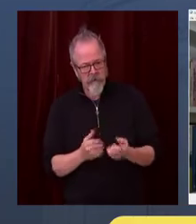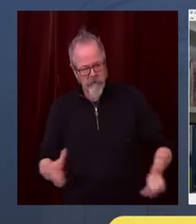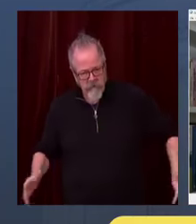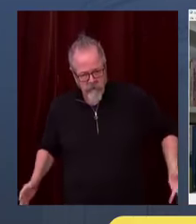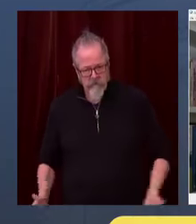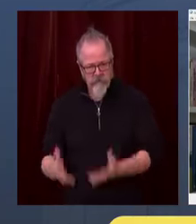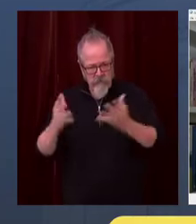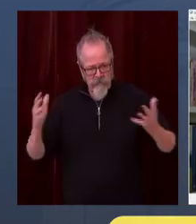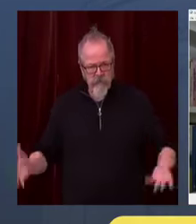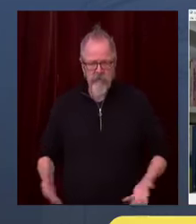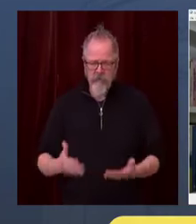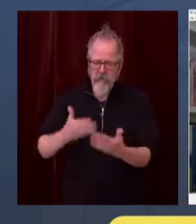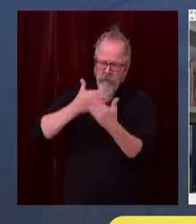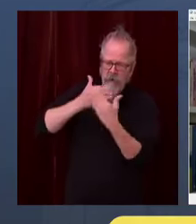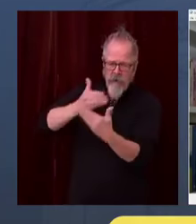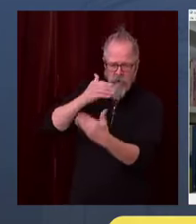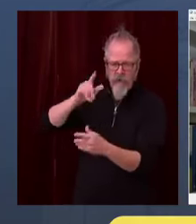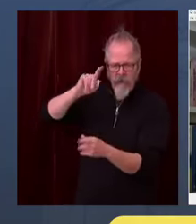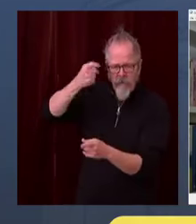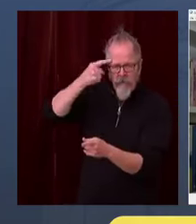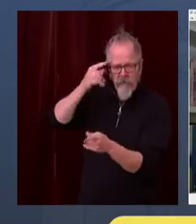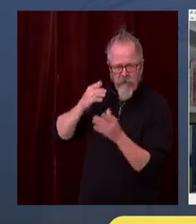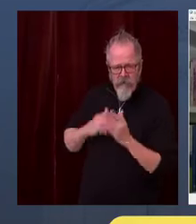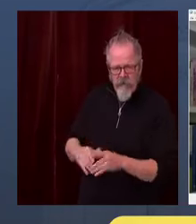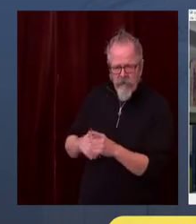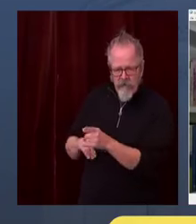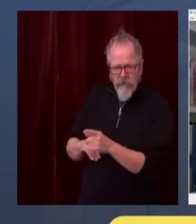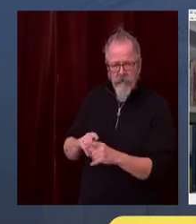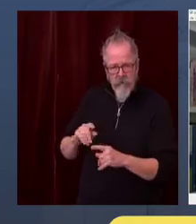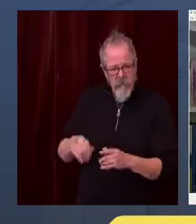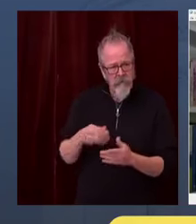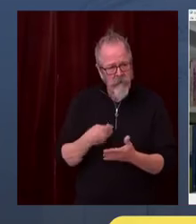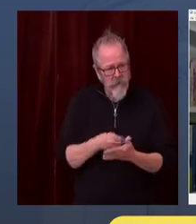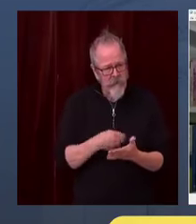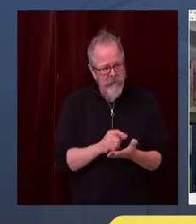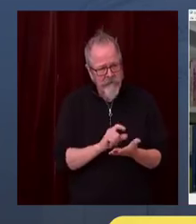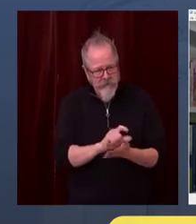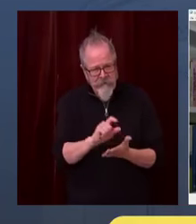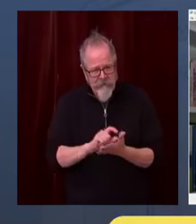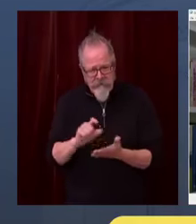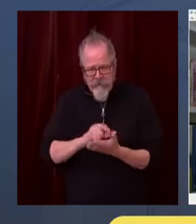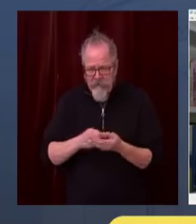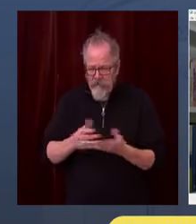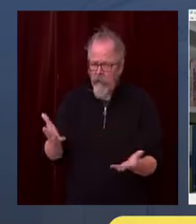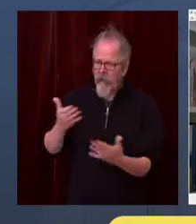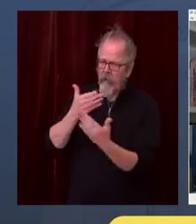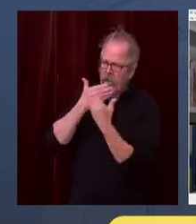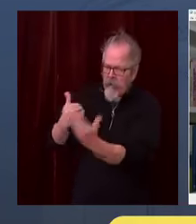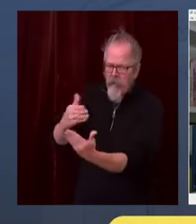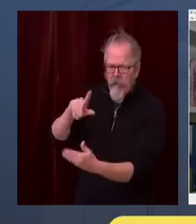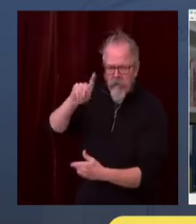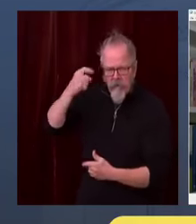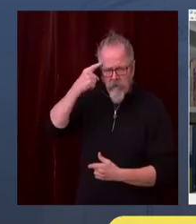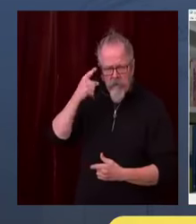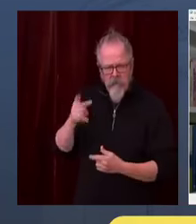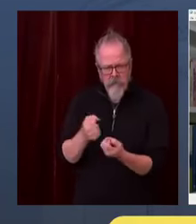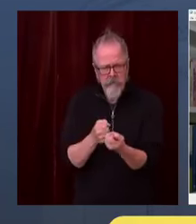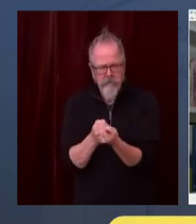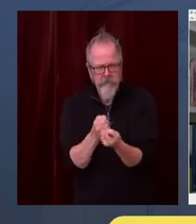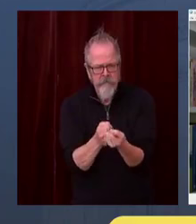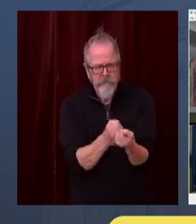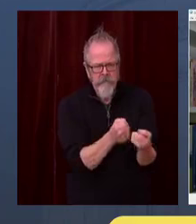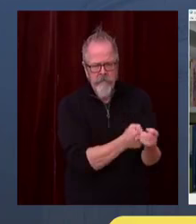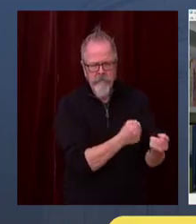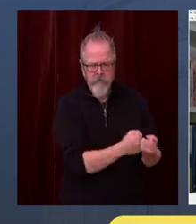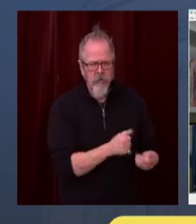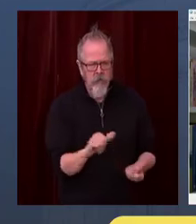The governor's announcement this morning is the right thing to do under the dire circumstances we now face. And